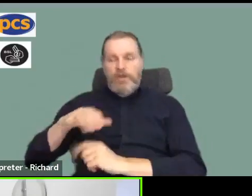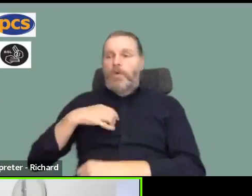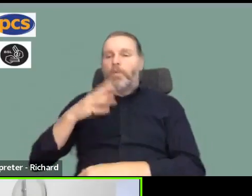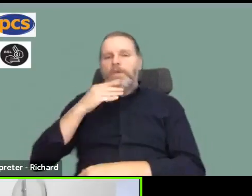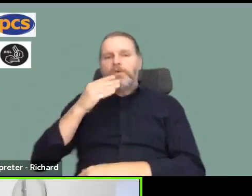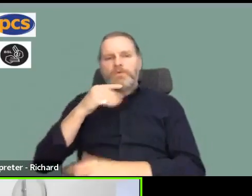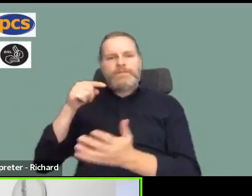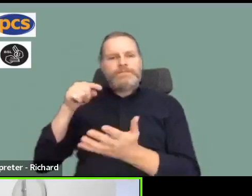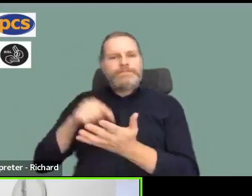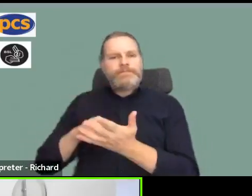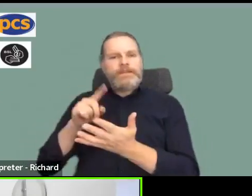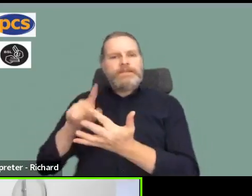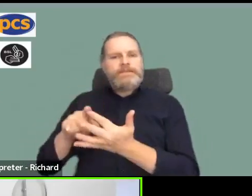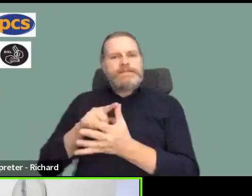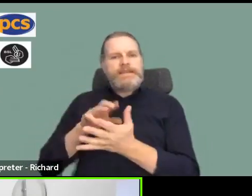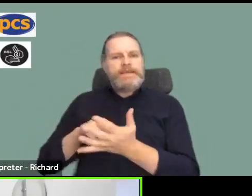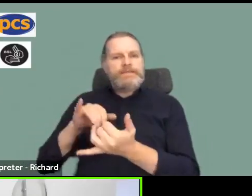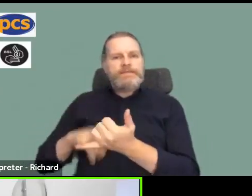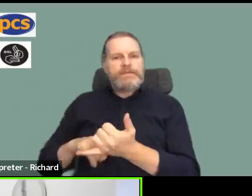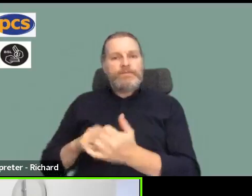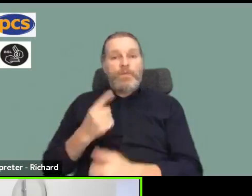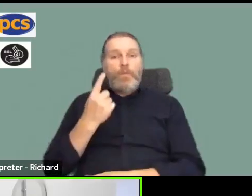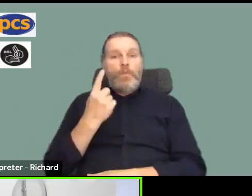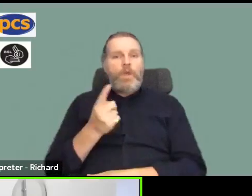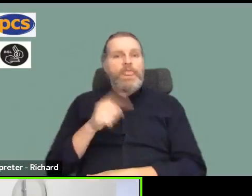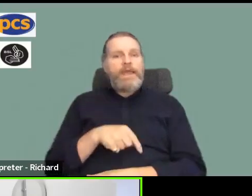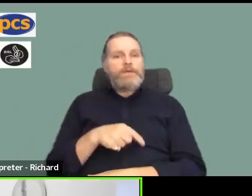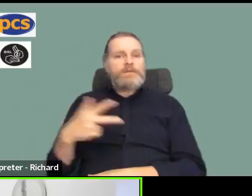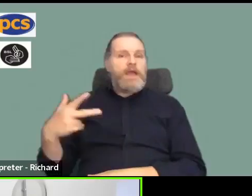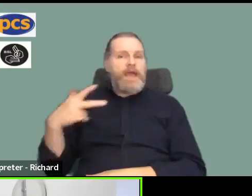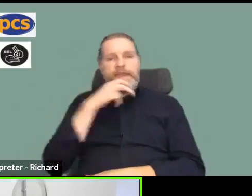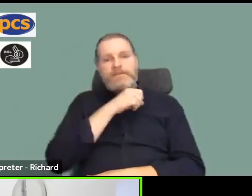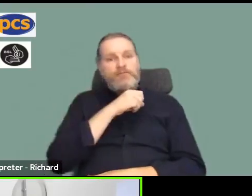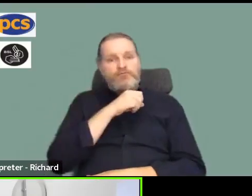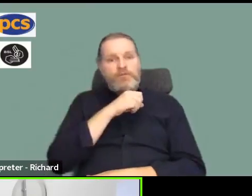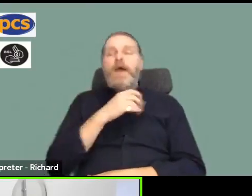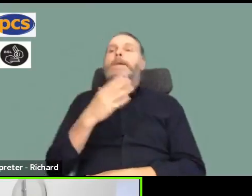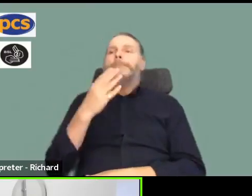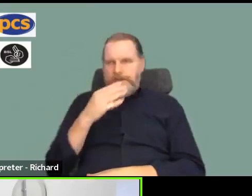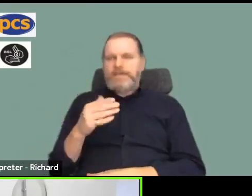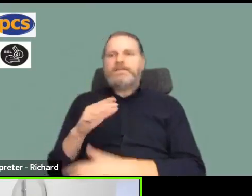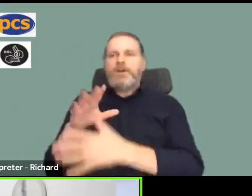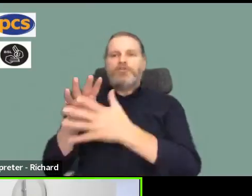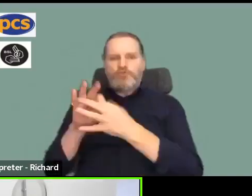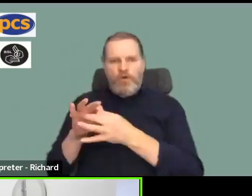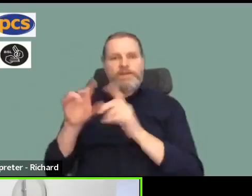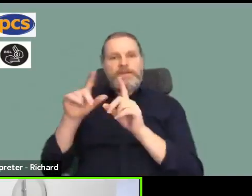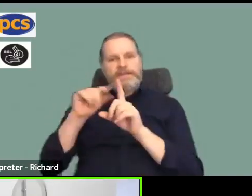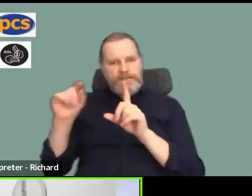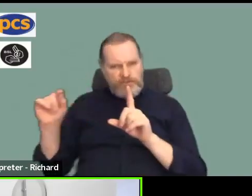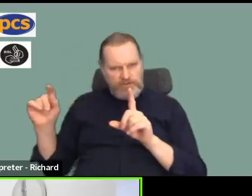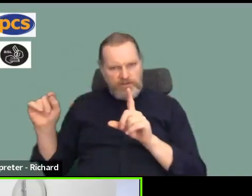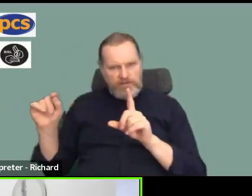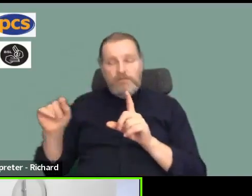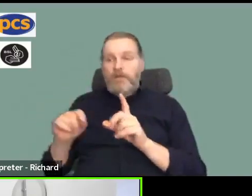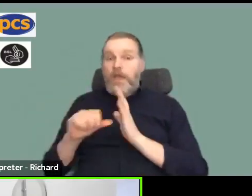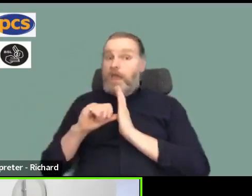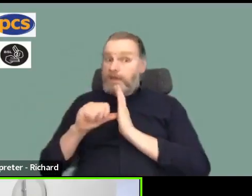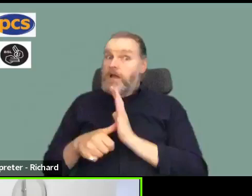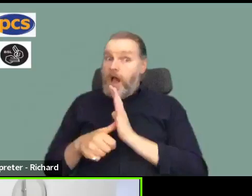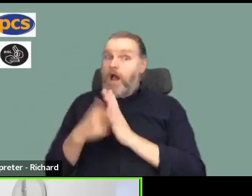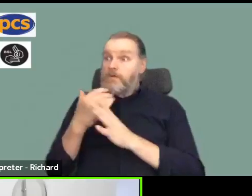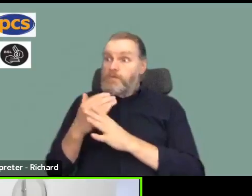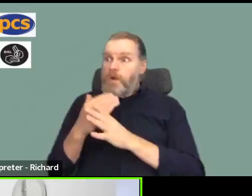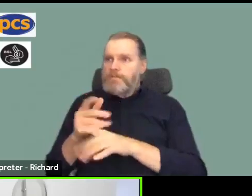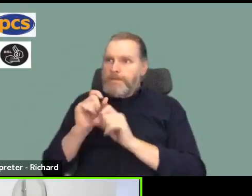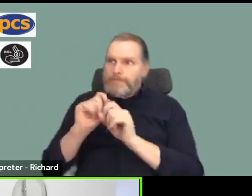all 1,800 of our members to ask them to sign up for digital and update their own records. It's hard work, but it's been really